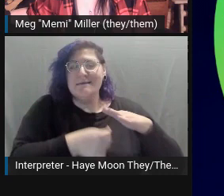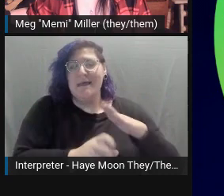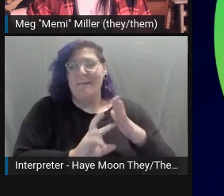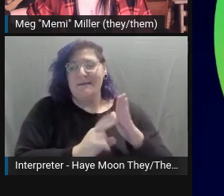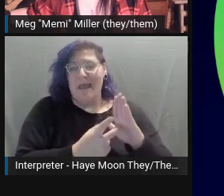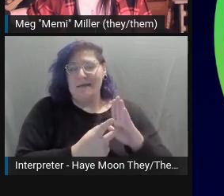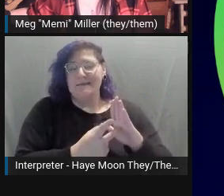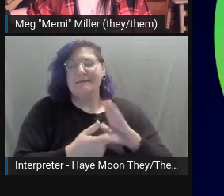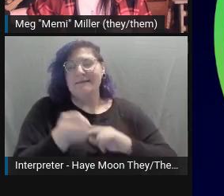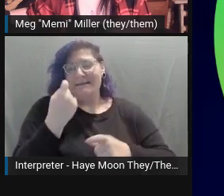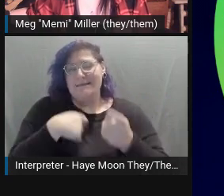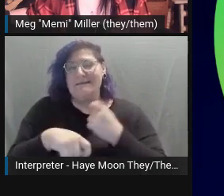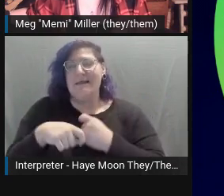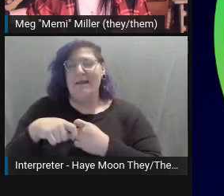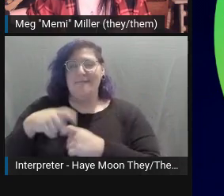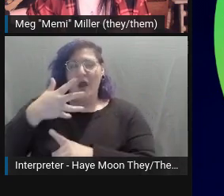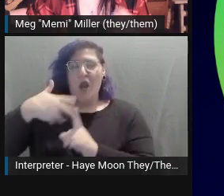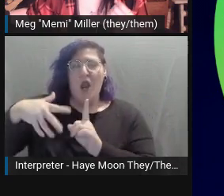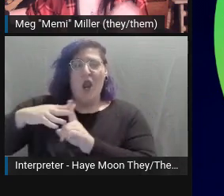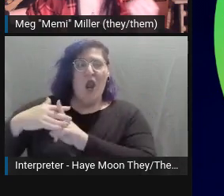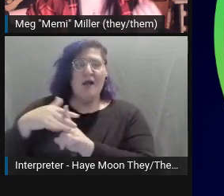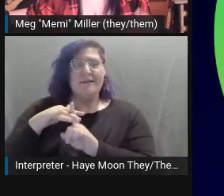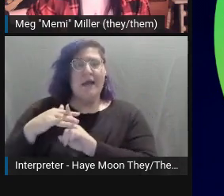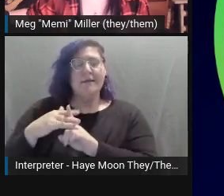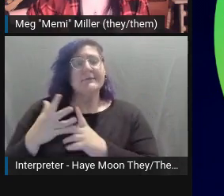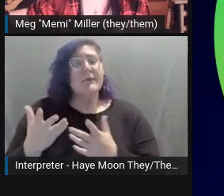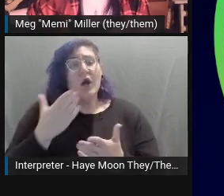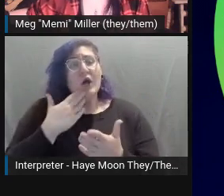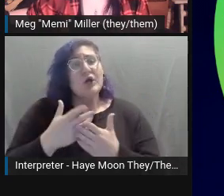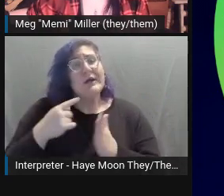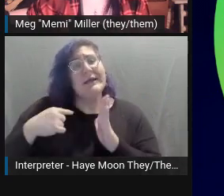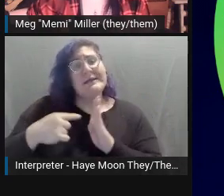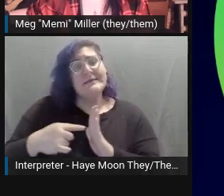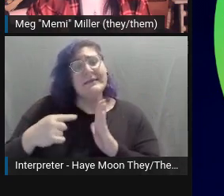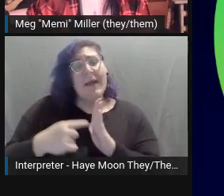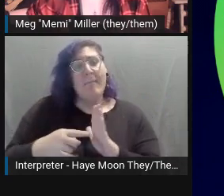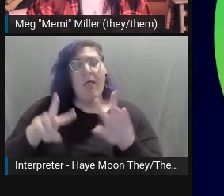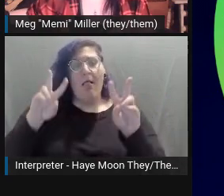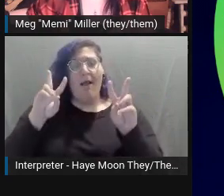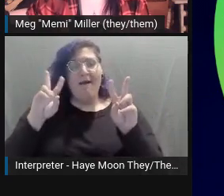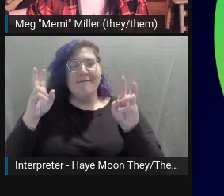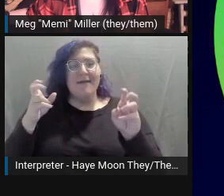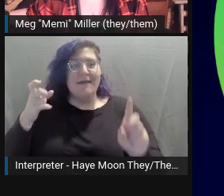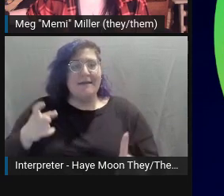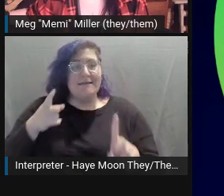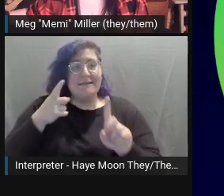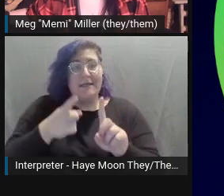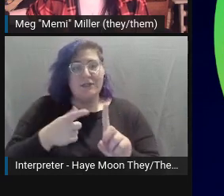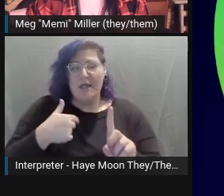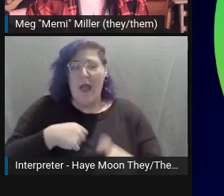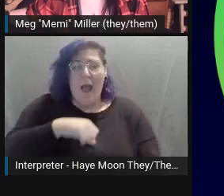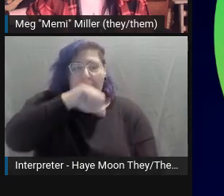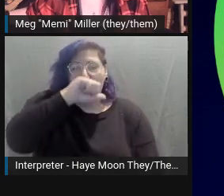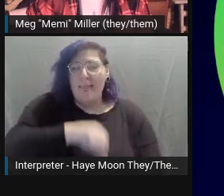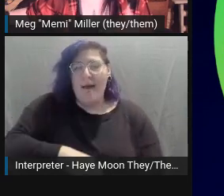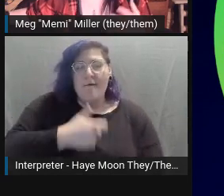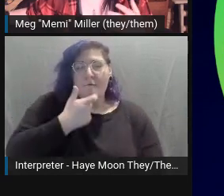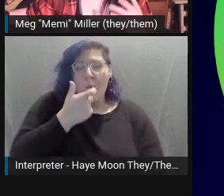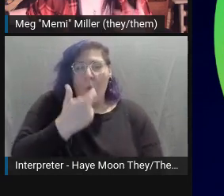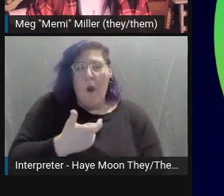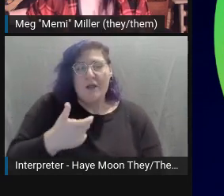A good example of intentions is like any other 32-year-old adult, I love watching Pokemon on Amazon Prime.